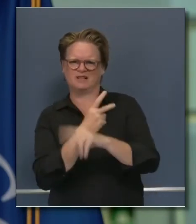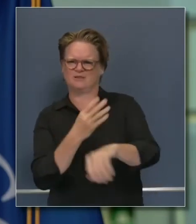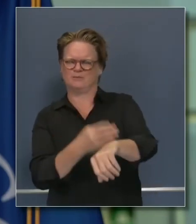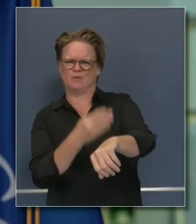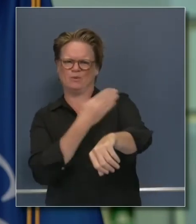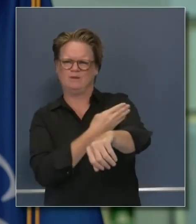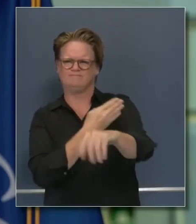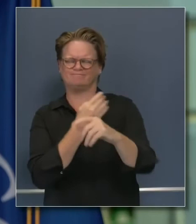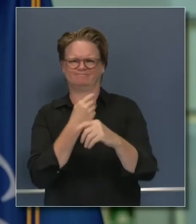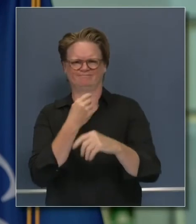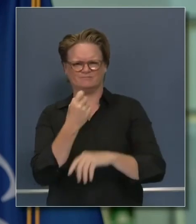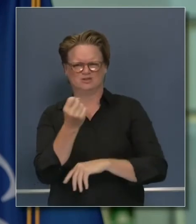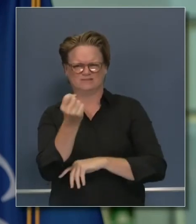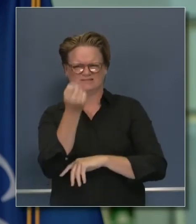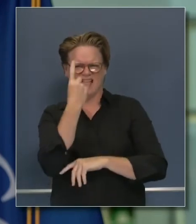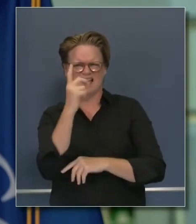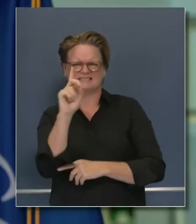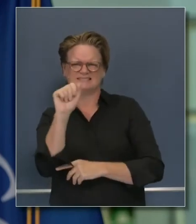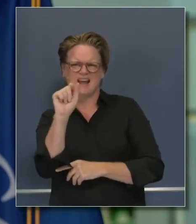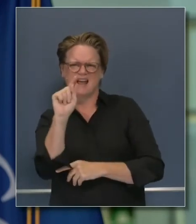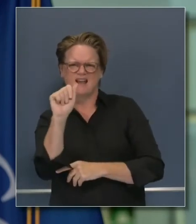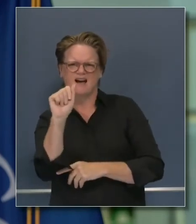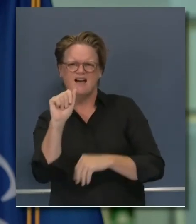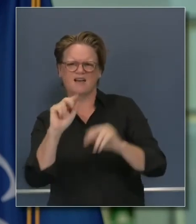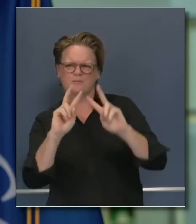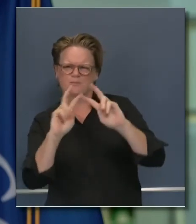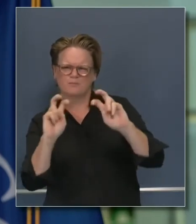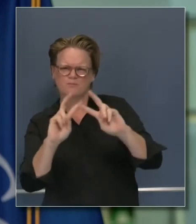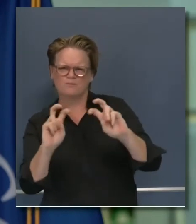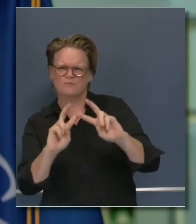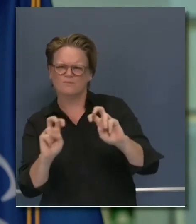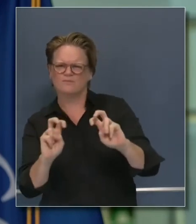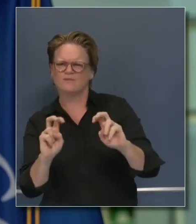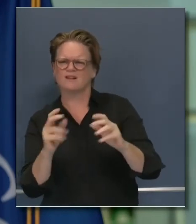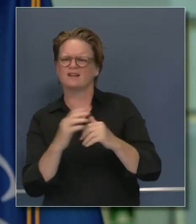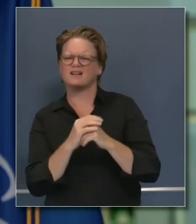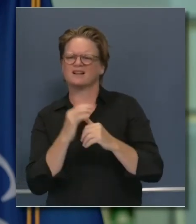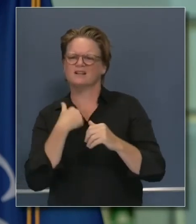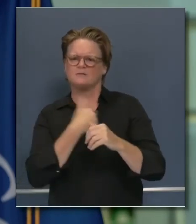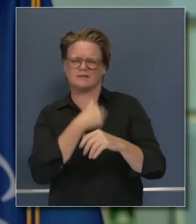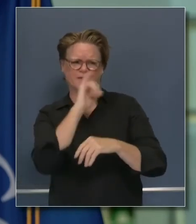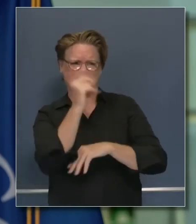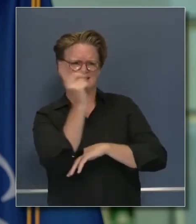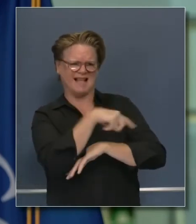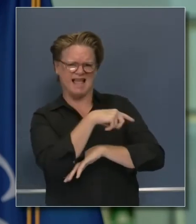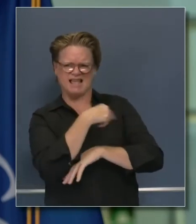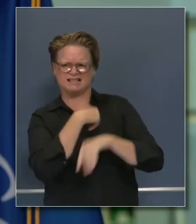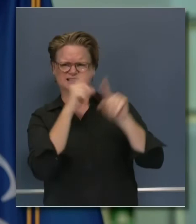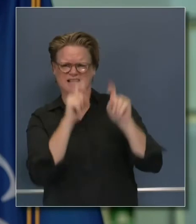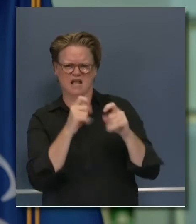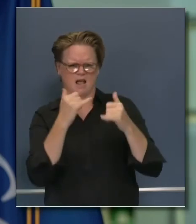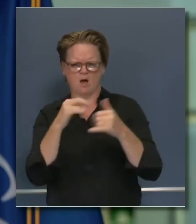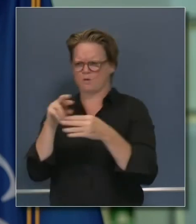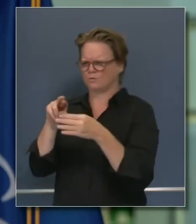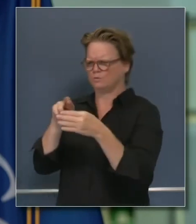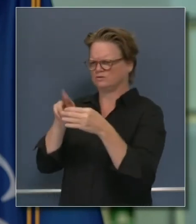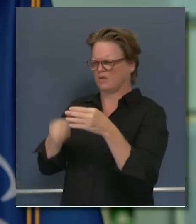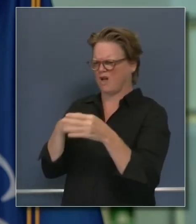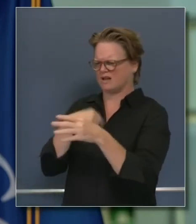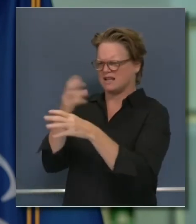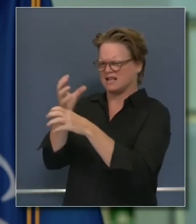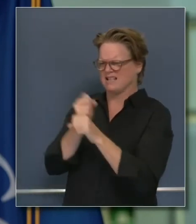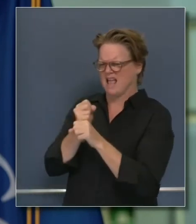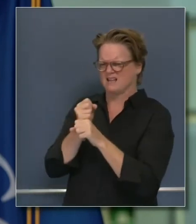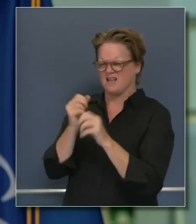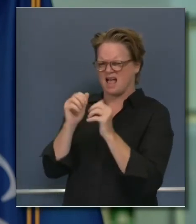really assign the test to the dates that it was collected, understanding when it's reported, and building our models around